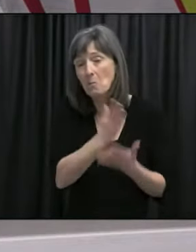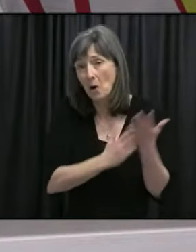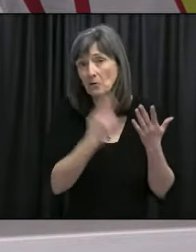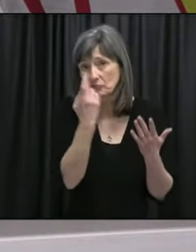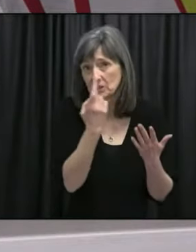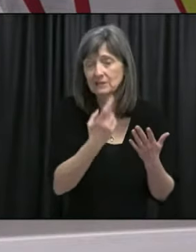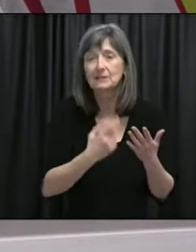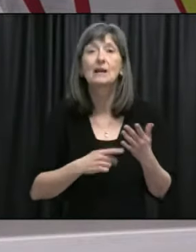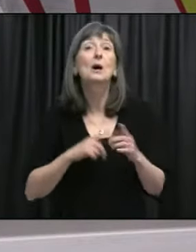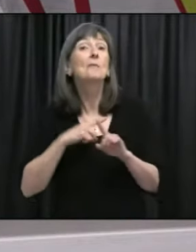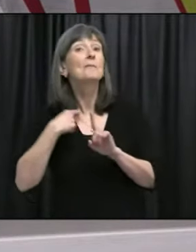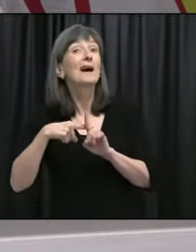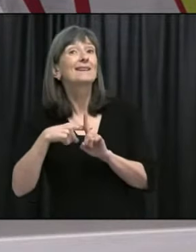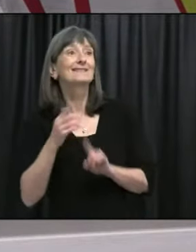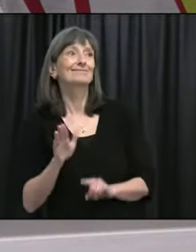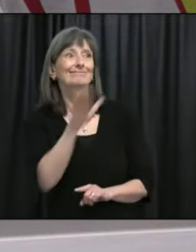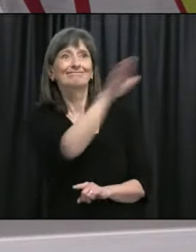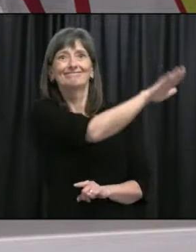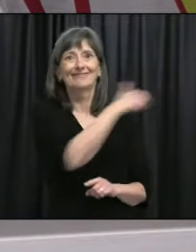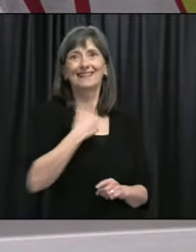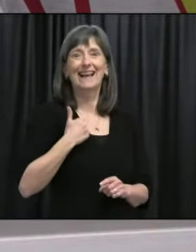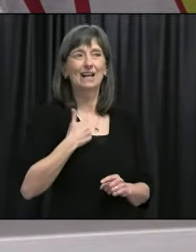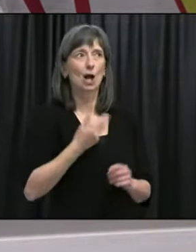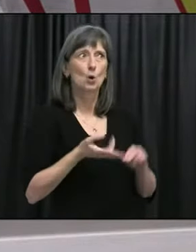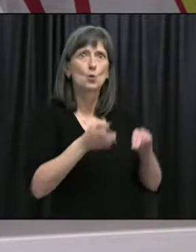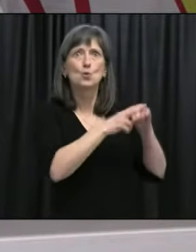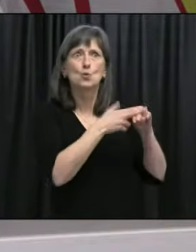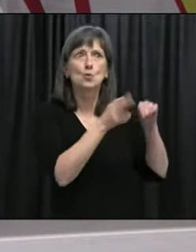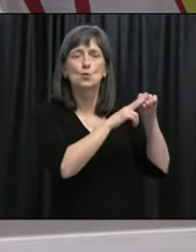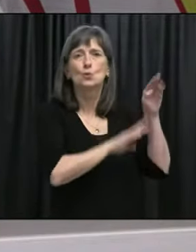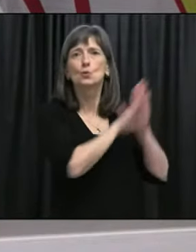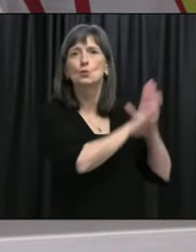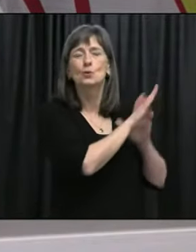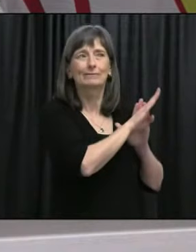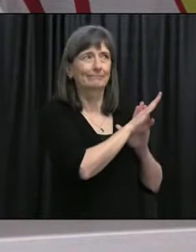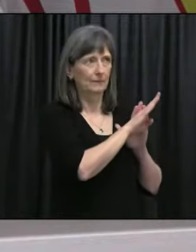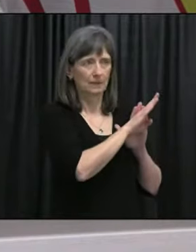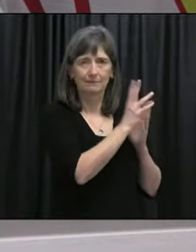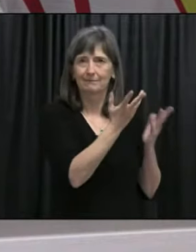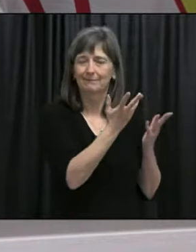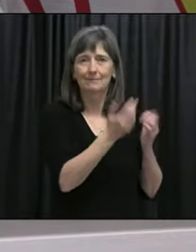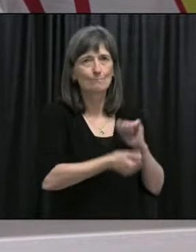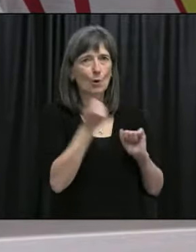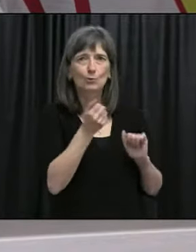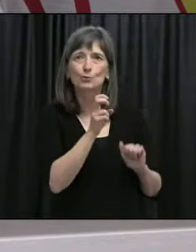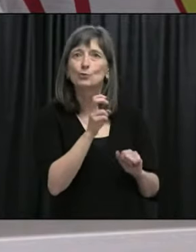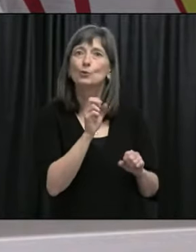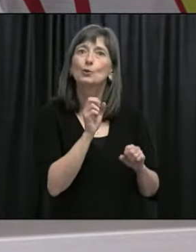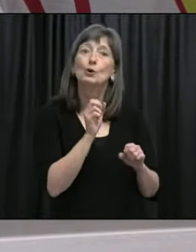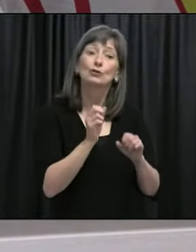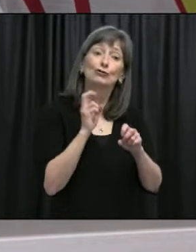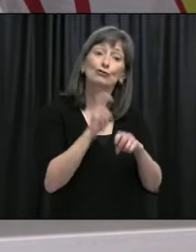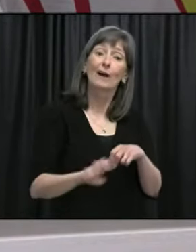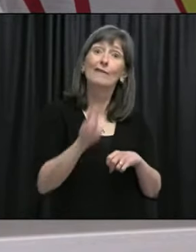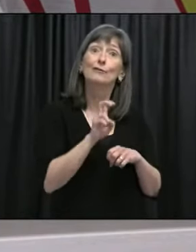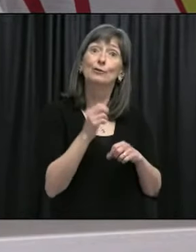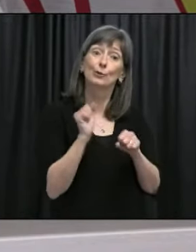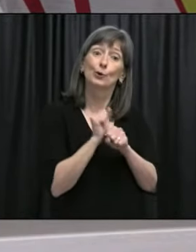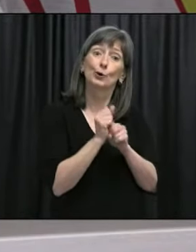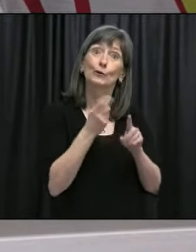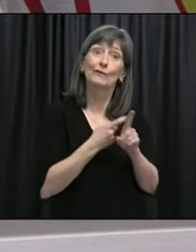just a factor of what's happening everywhere else. We're seeing, you know, a lot of our travel comes from Alberta. We're seeing huge rates in Alberta.